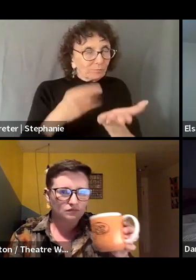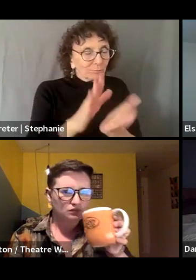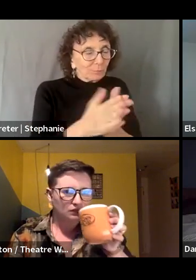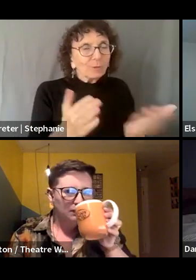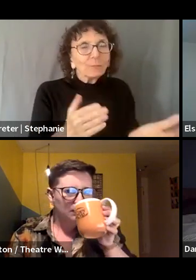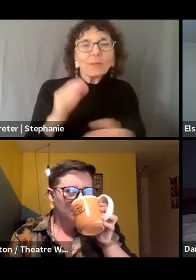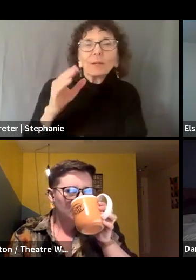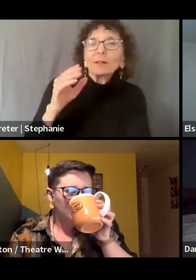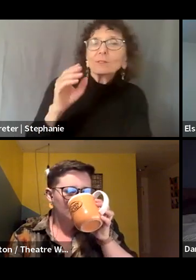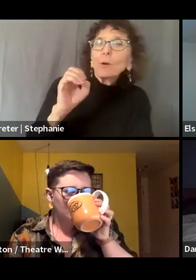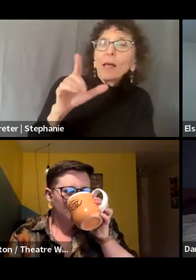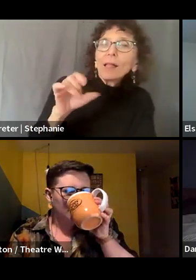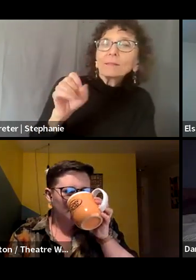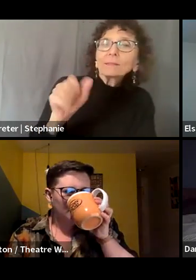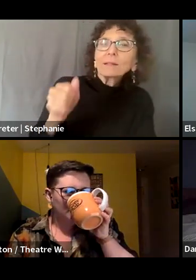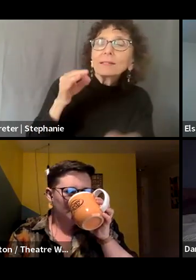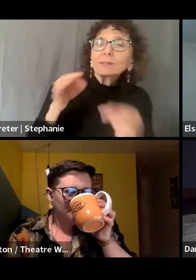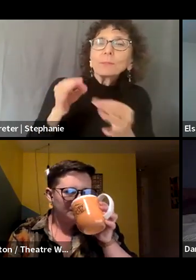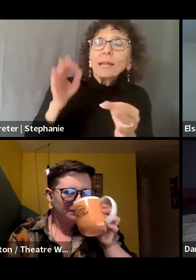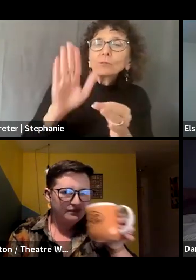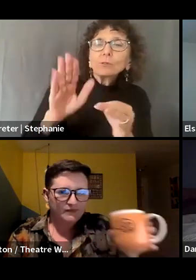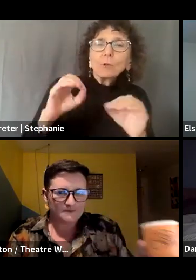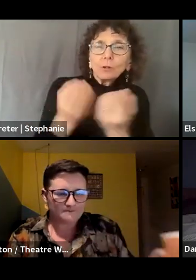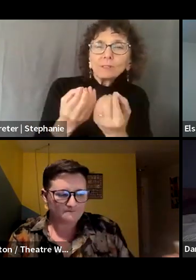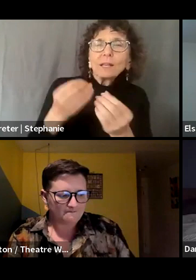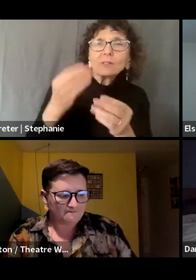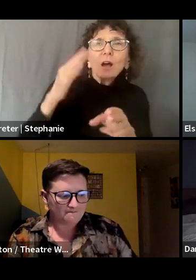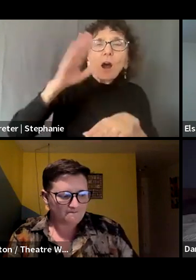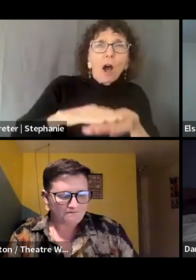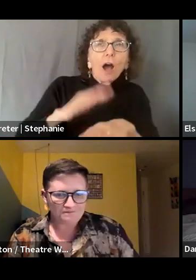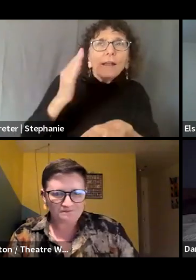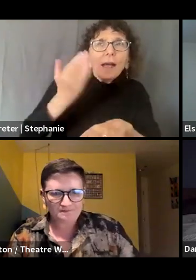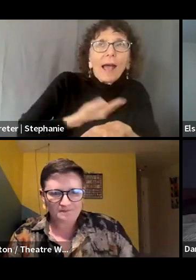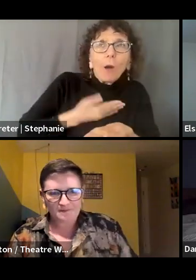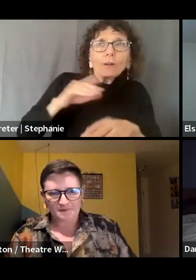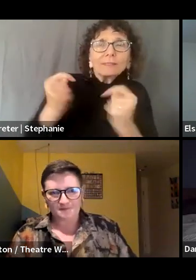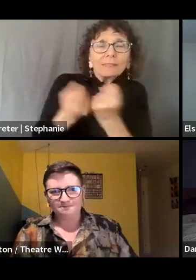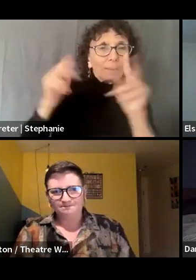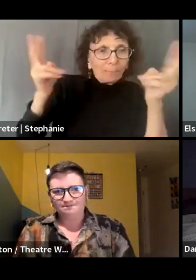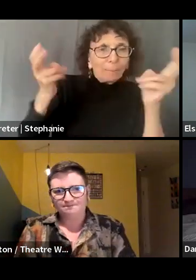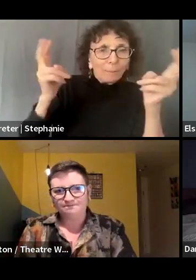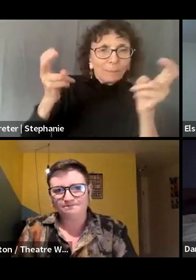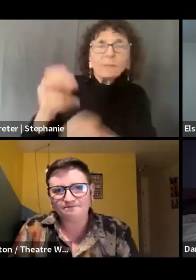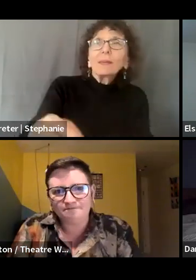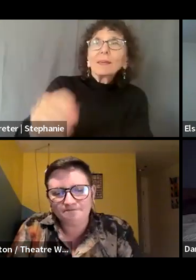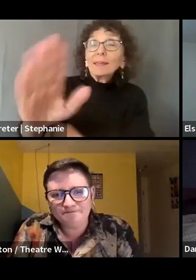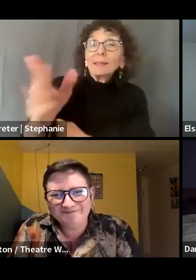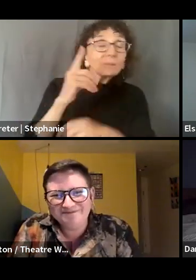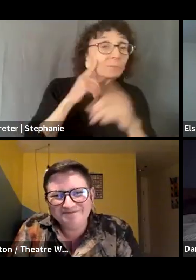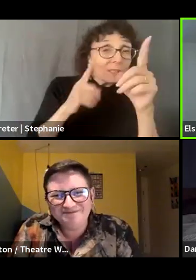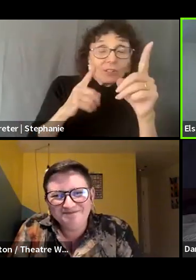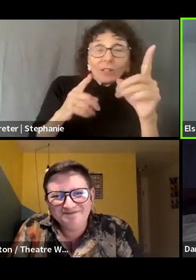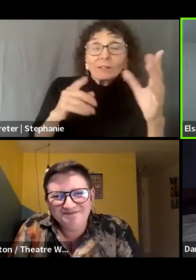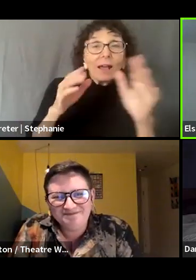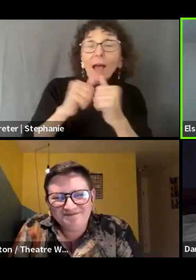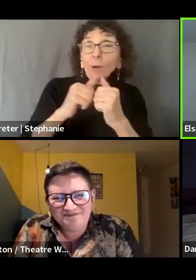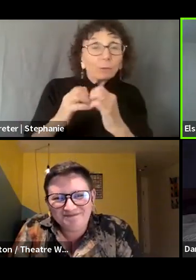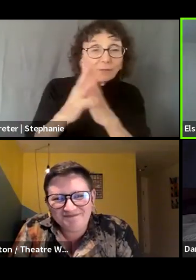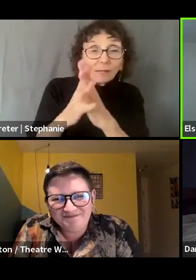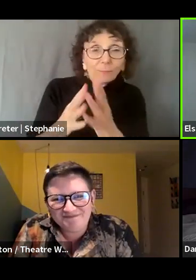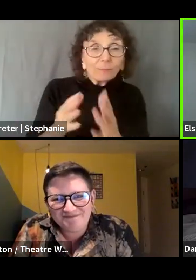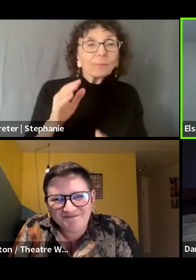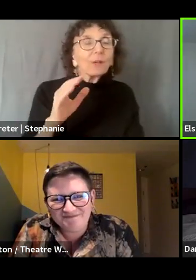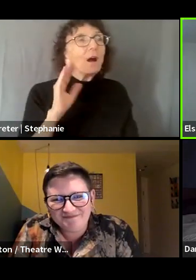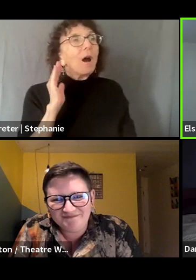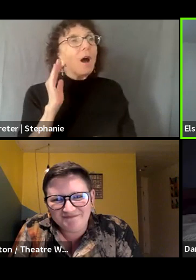introduction about On Our Team, um, its mission and its goals and how it came to be. Yeah. So On Our Team